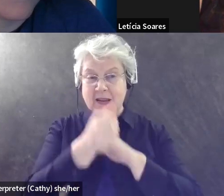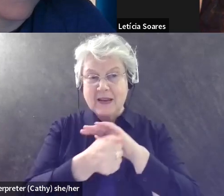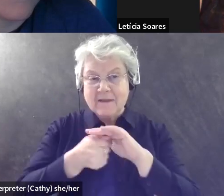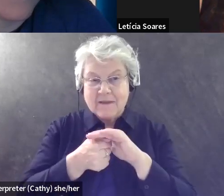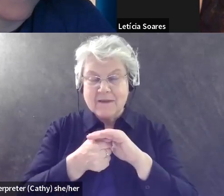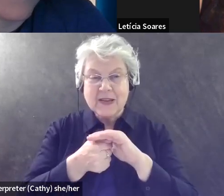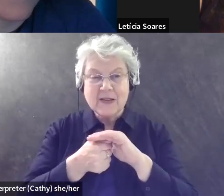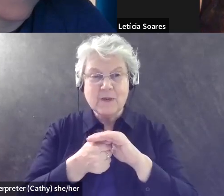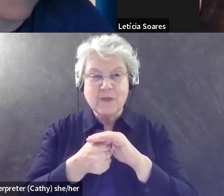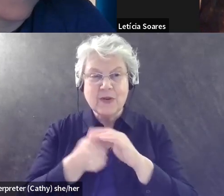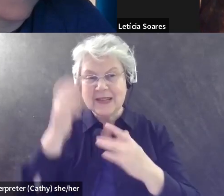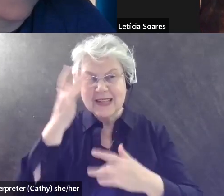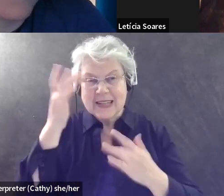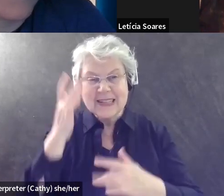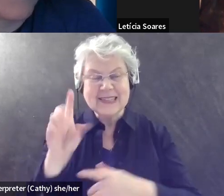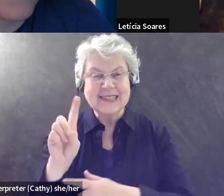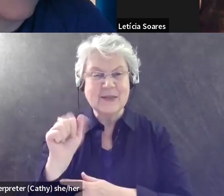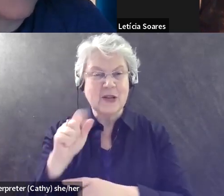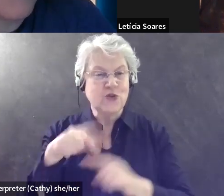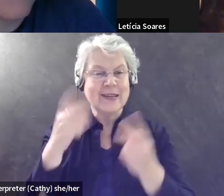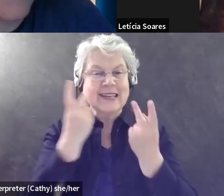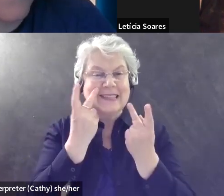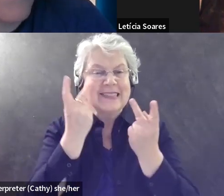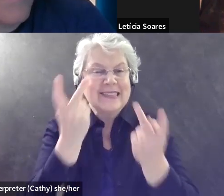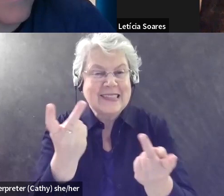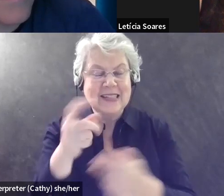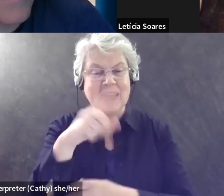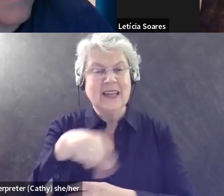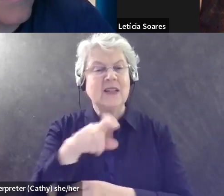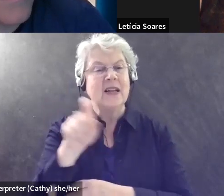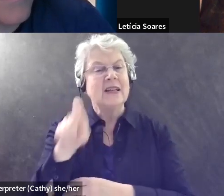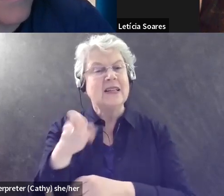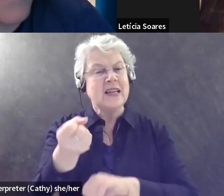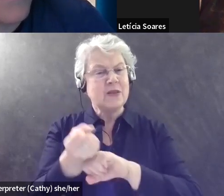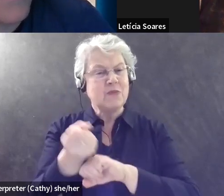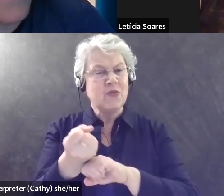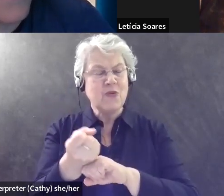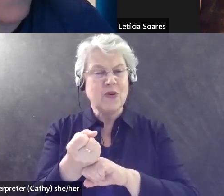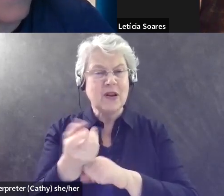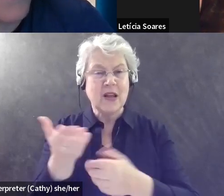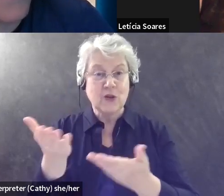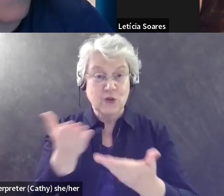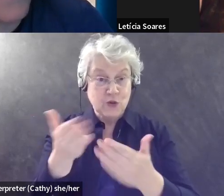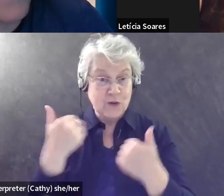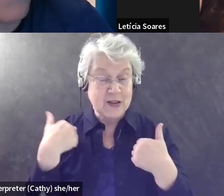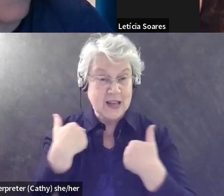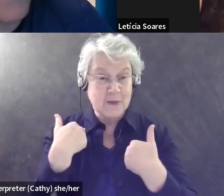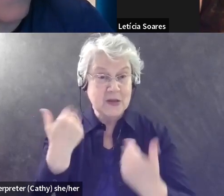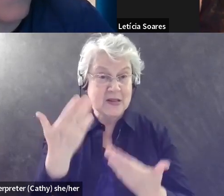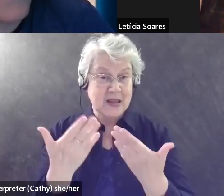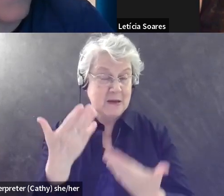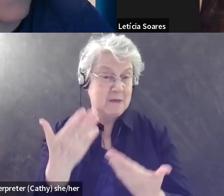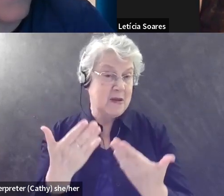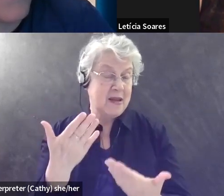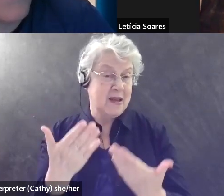visible disabilities that need support animals and need service animals that might bring these animals,